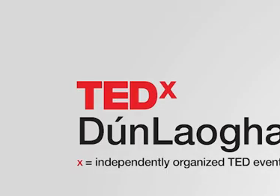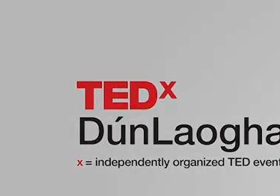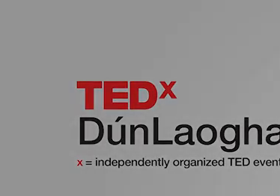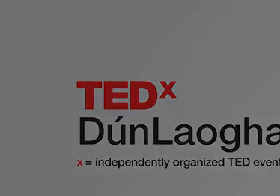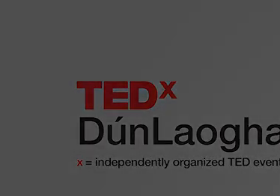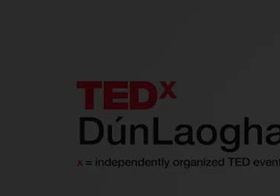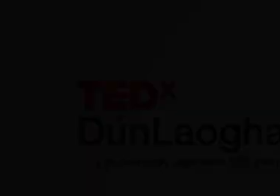you You